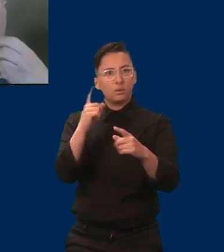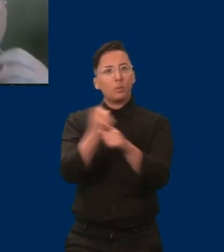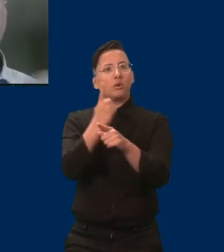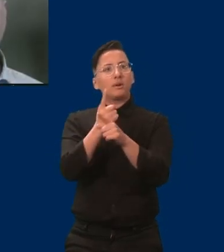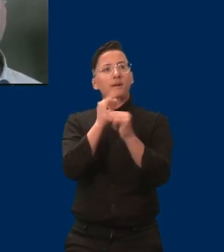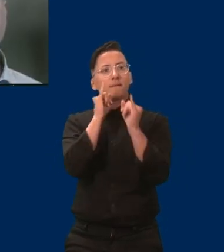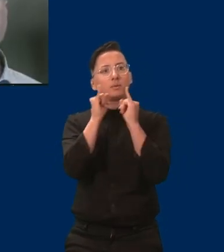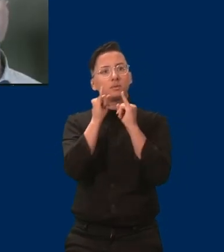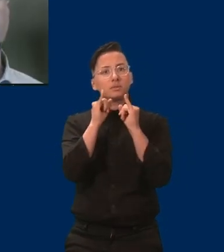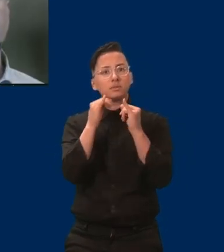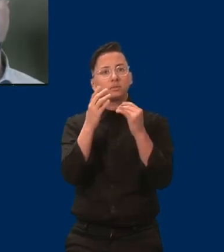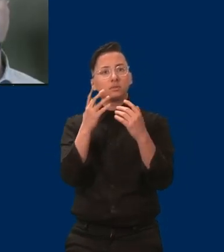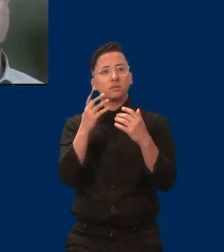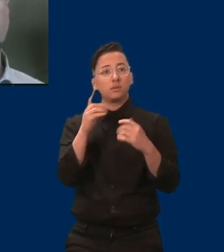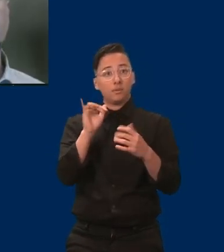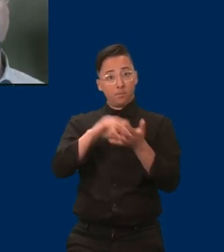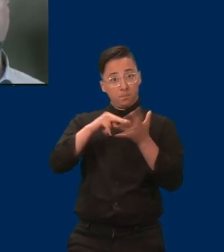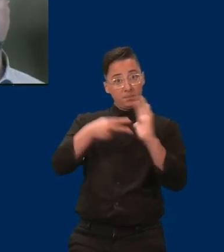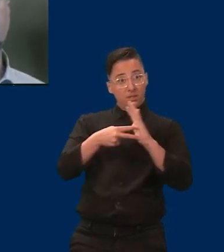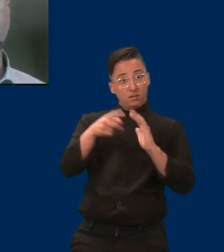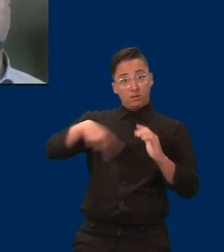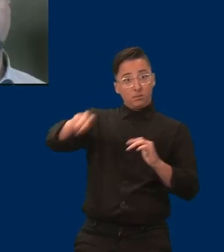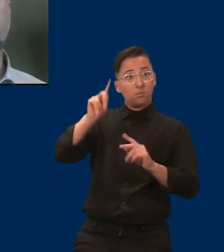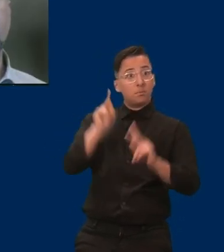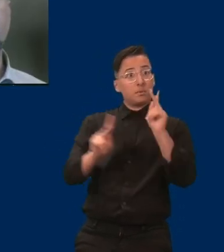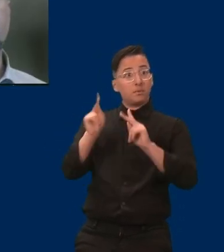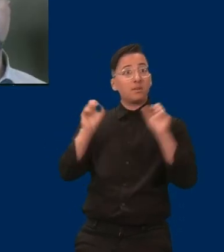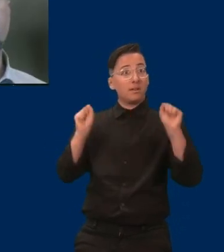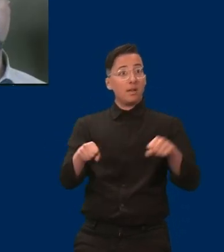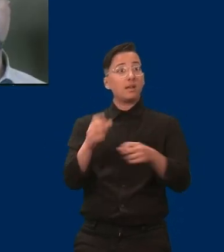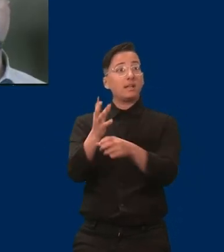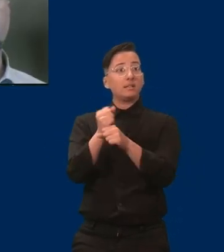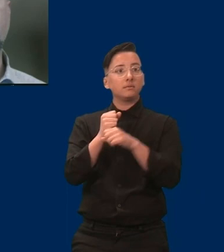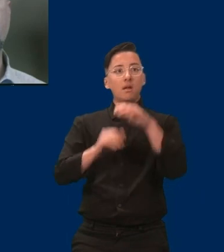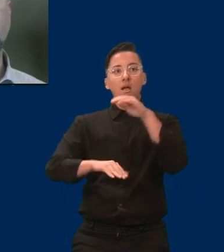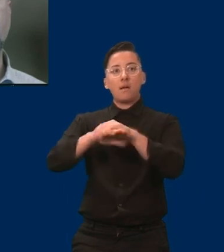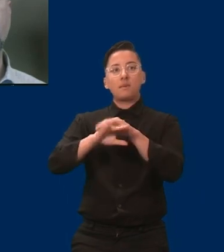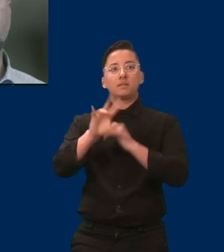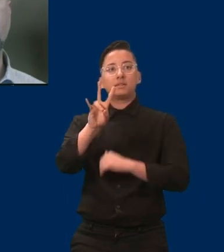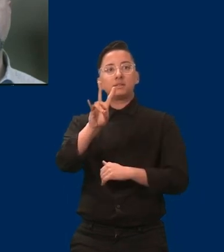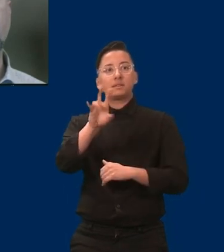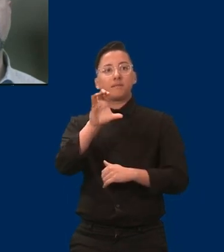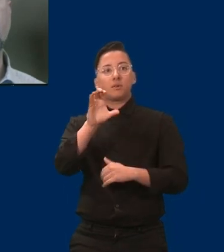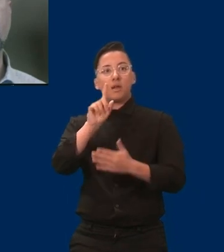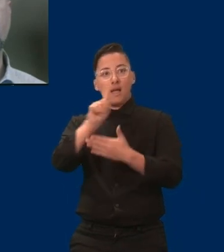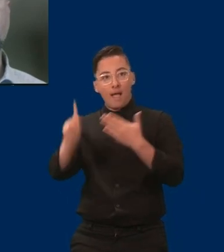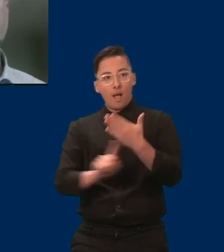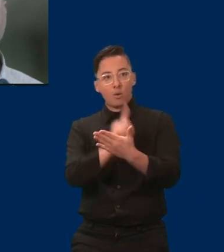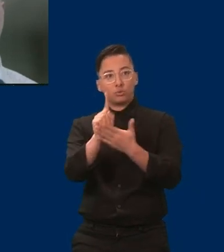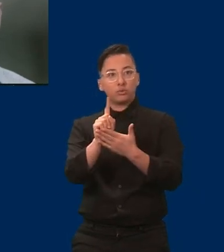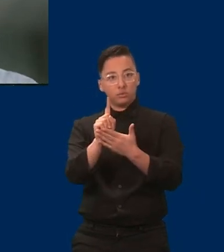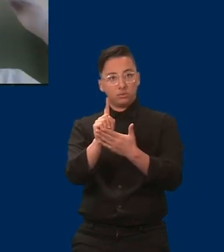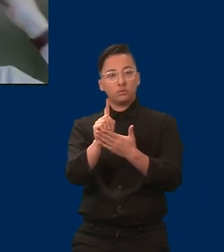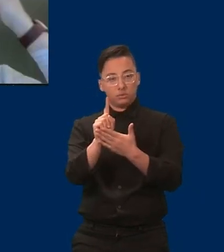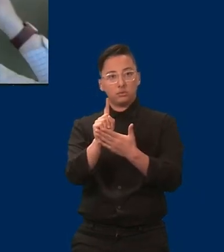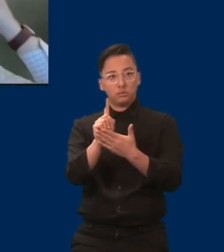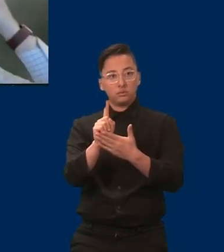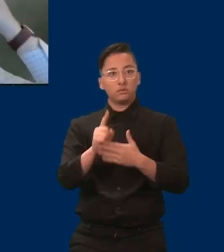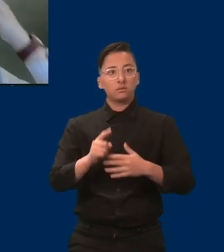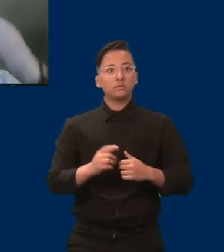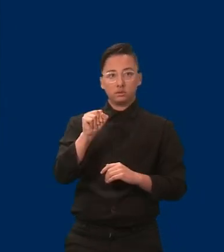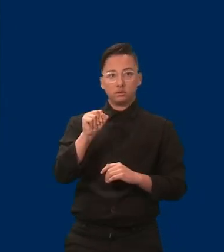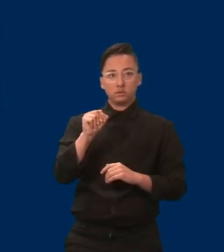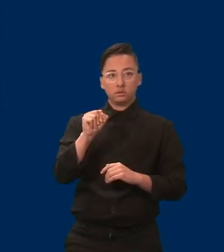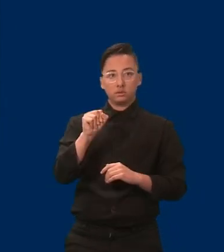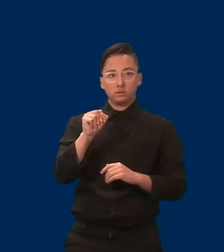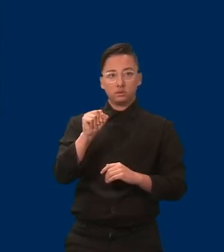process, up to 700 hours of on-the-job experience to demonstrate their qualifications and their ability to do